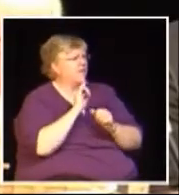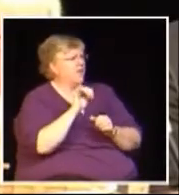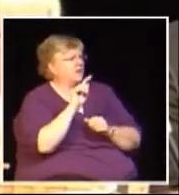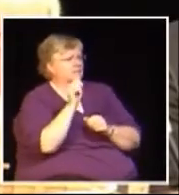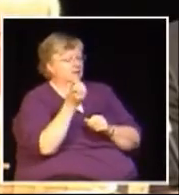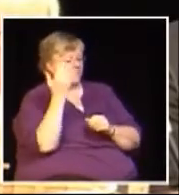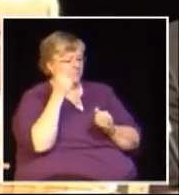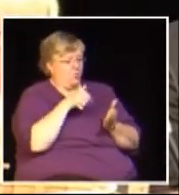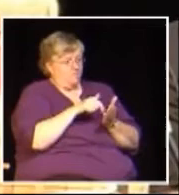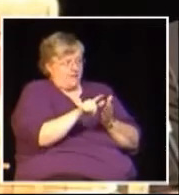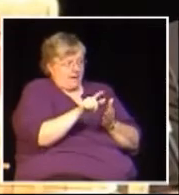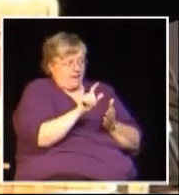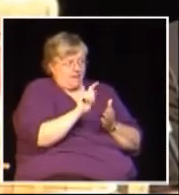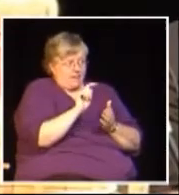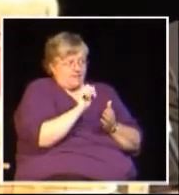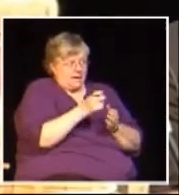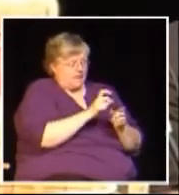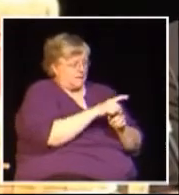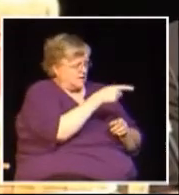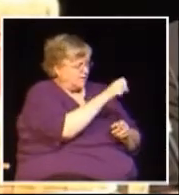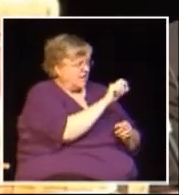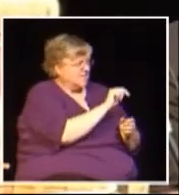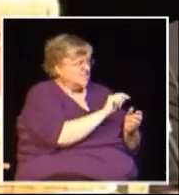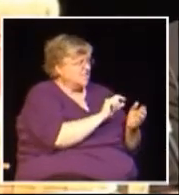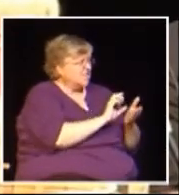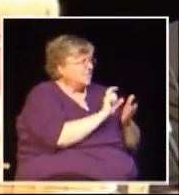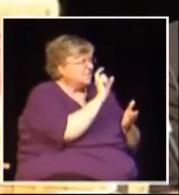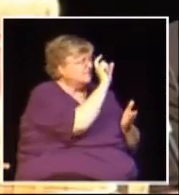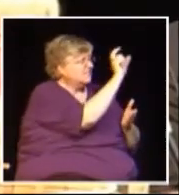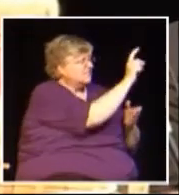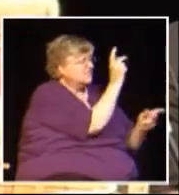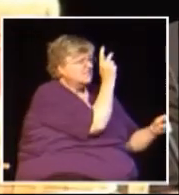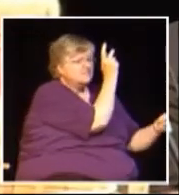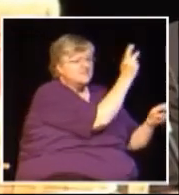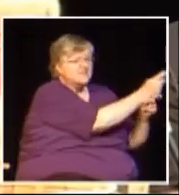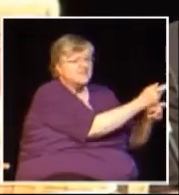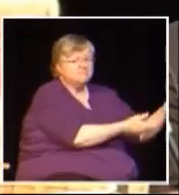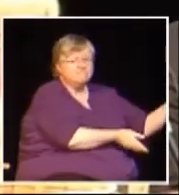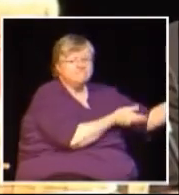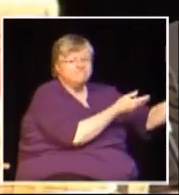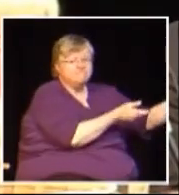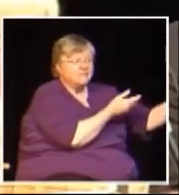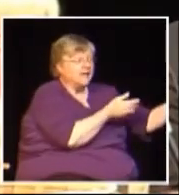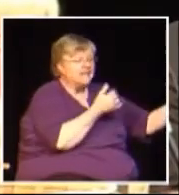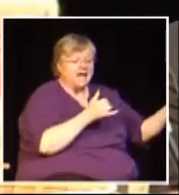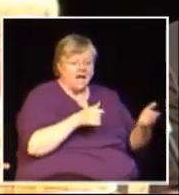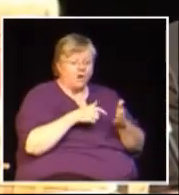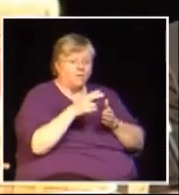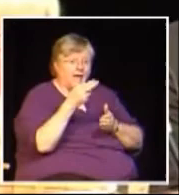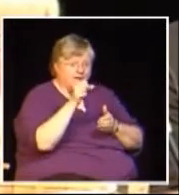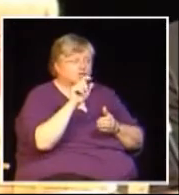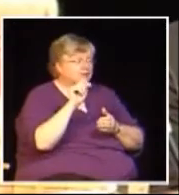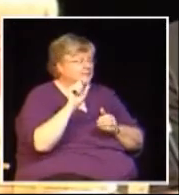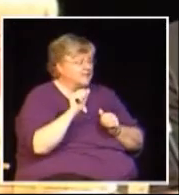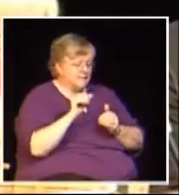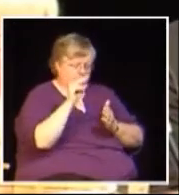tax that it was previously paying as PST on the goods and services to operate their business when they're able to recover